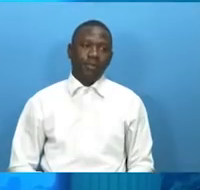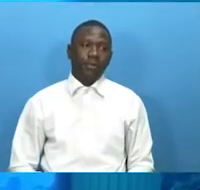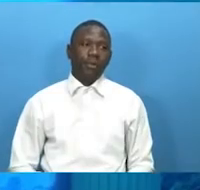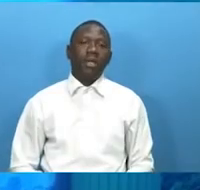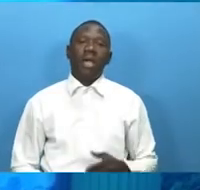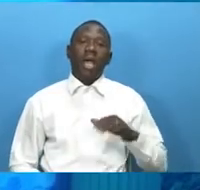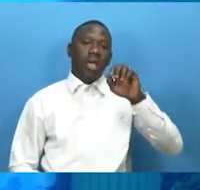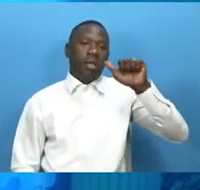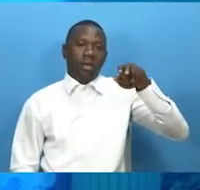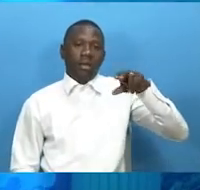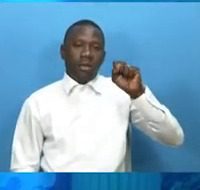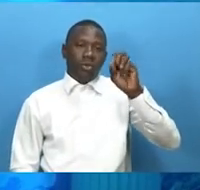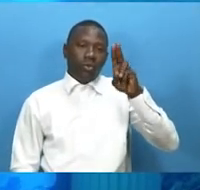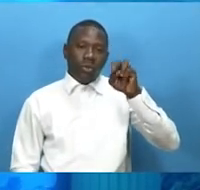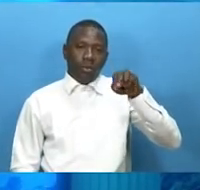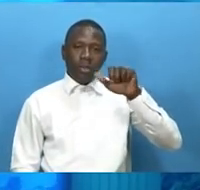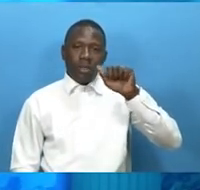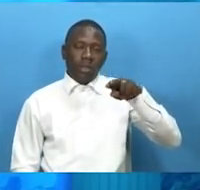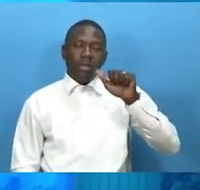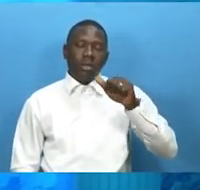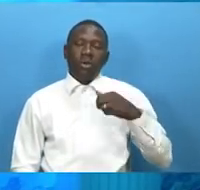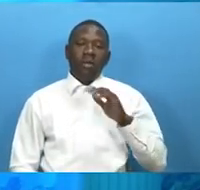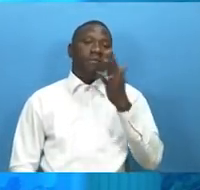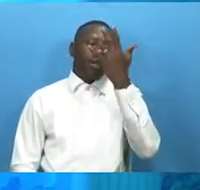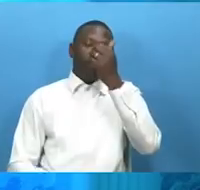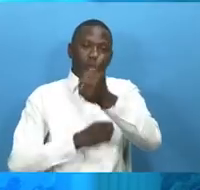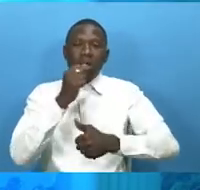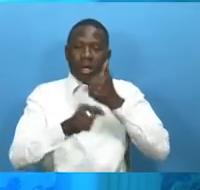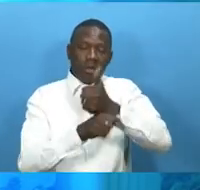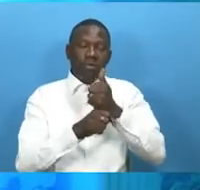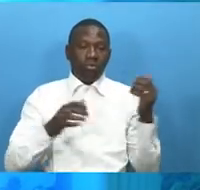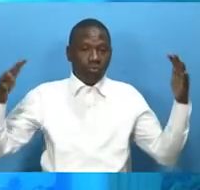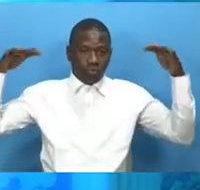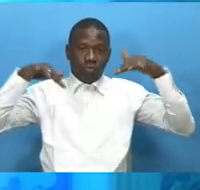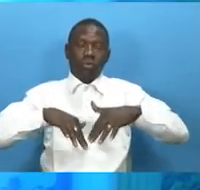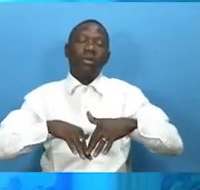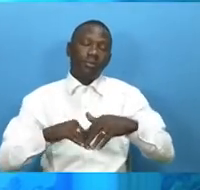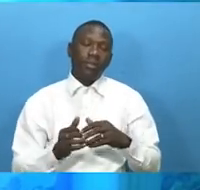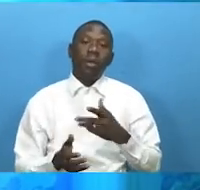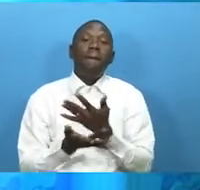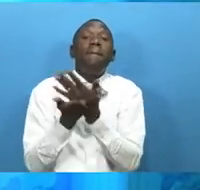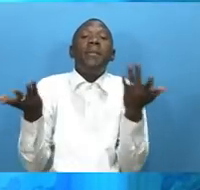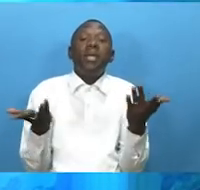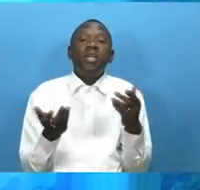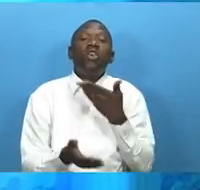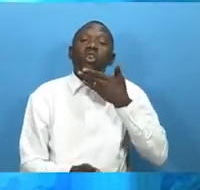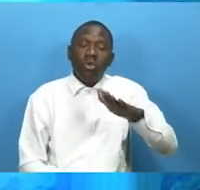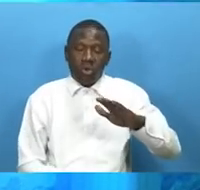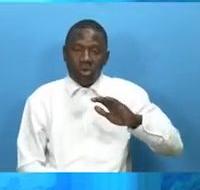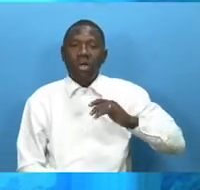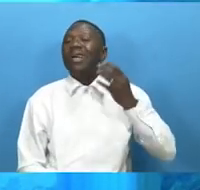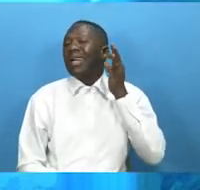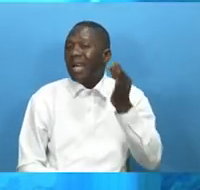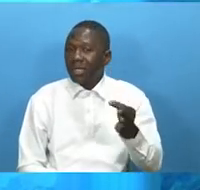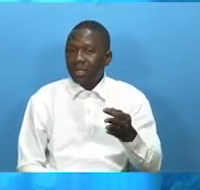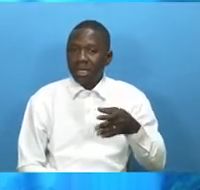and samana isu nyasi there on the fifth annual take of the nation forum now many young girls tend to take up relatively